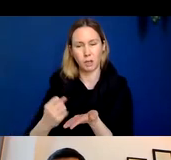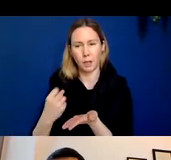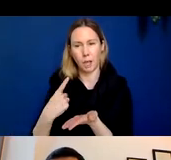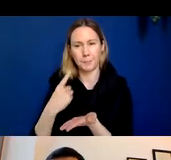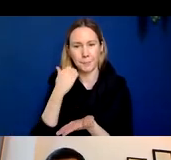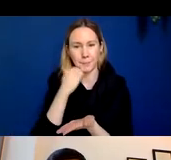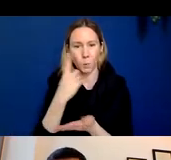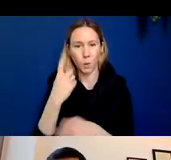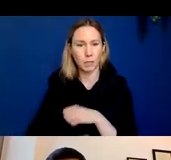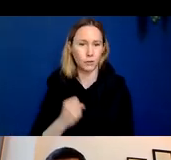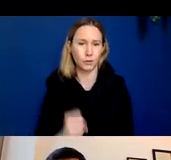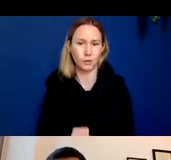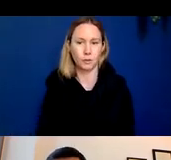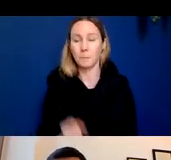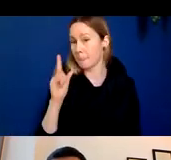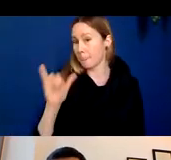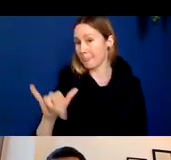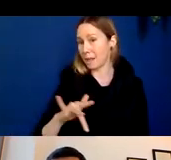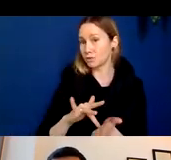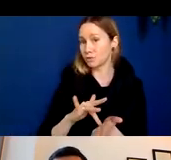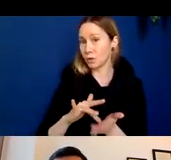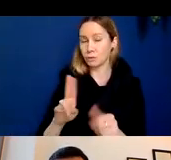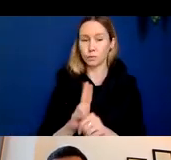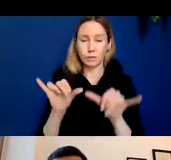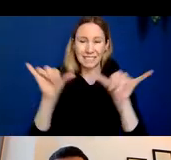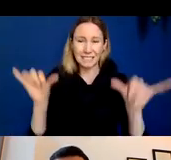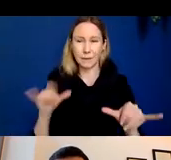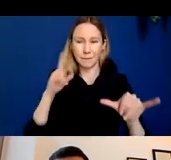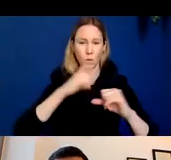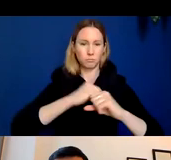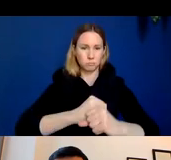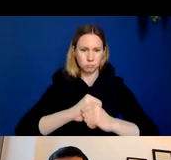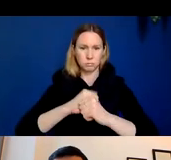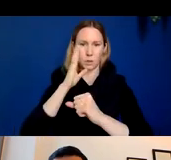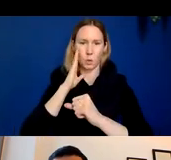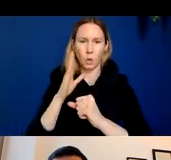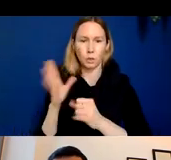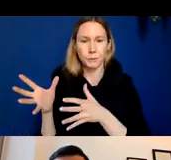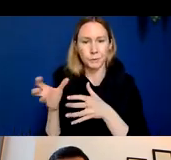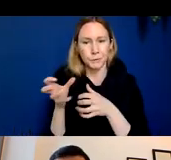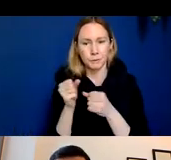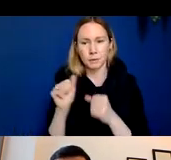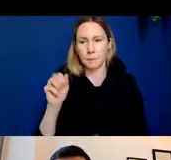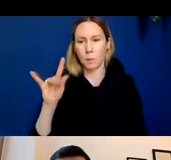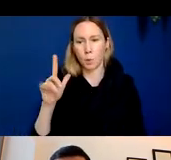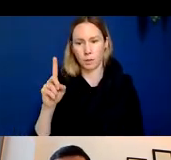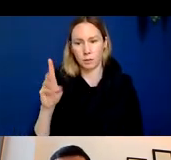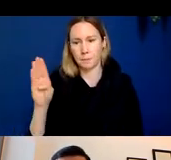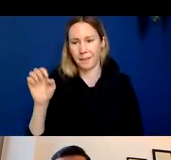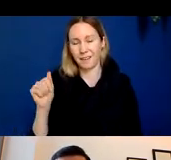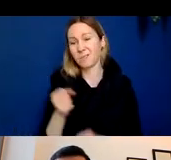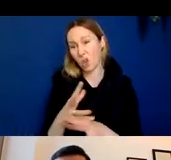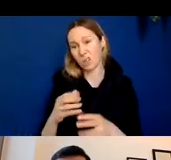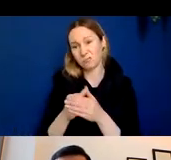is so this drug as I said uses the immune system to remove amyloid beta from the brain and that can cause inflammation and